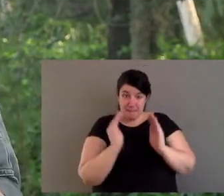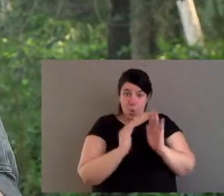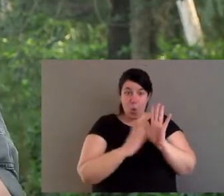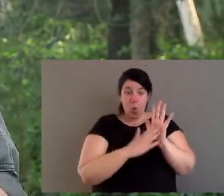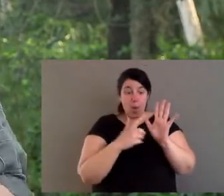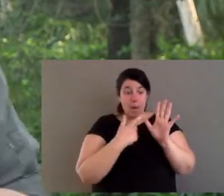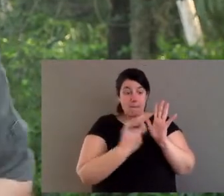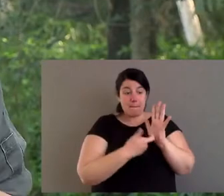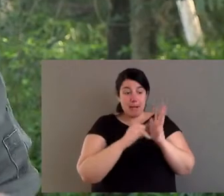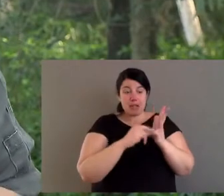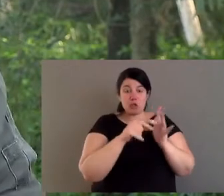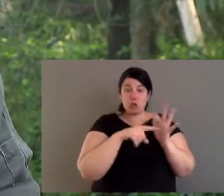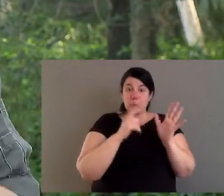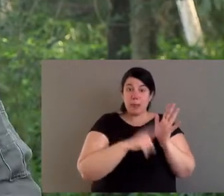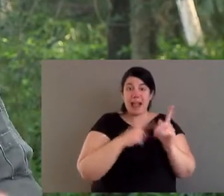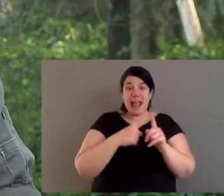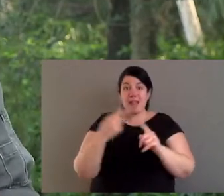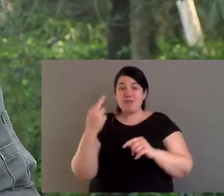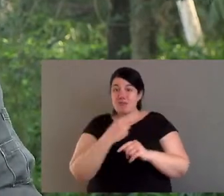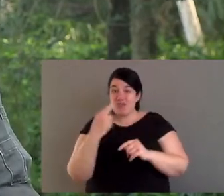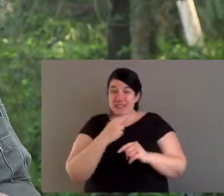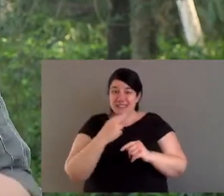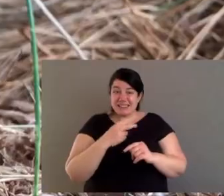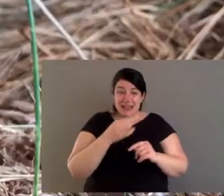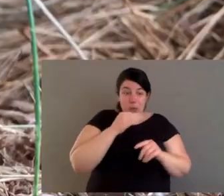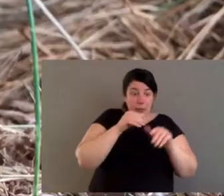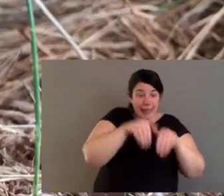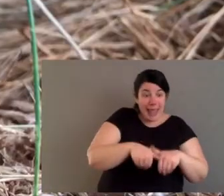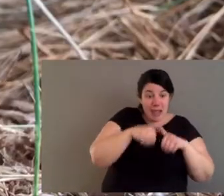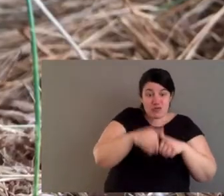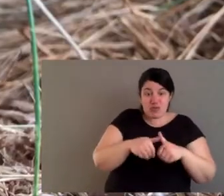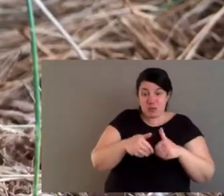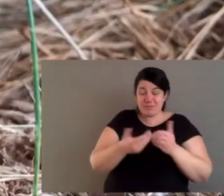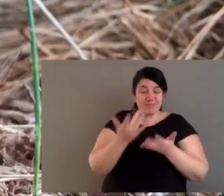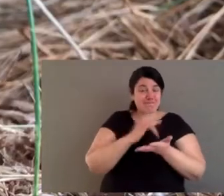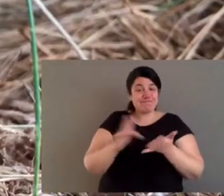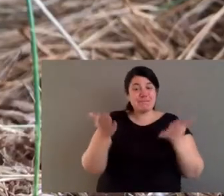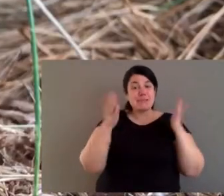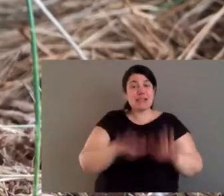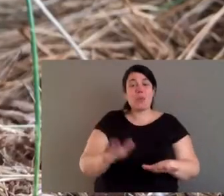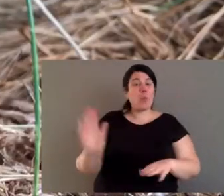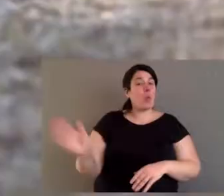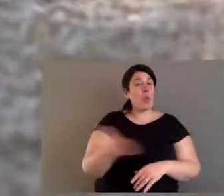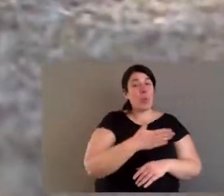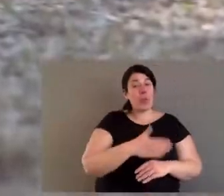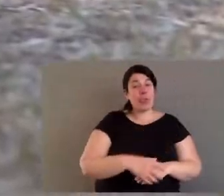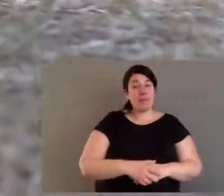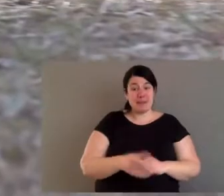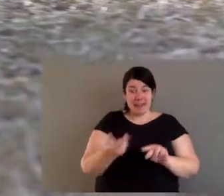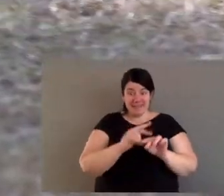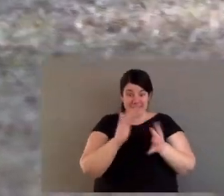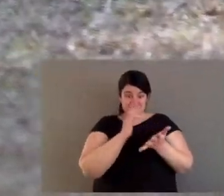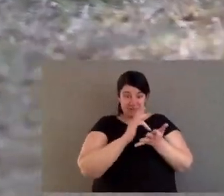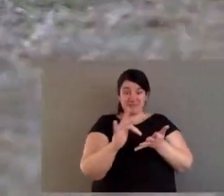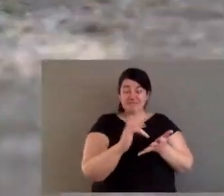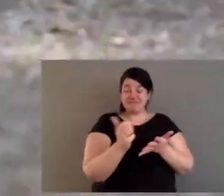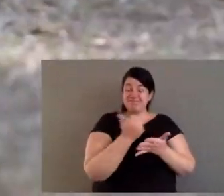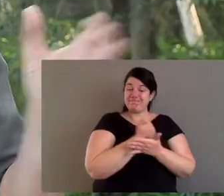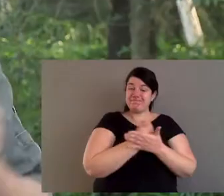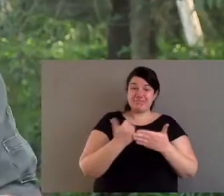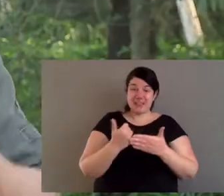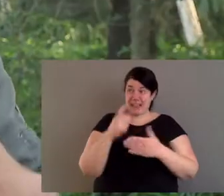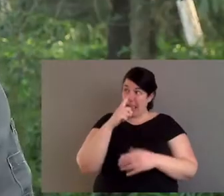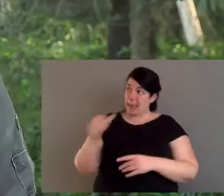believe that 40, nearly 40 of our little marsupials and native rodents, little kangaroos, have gone extinct?